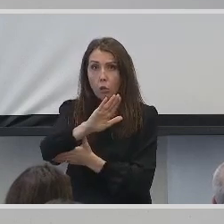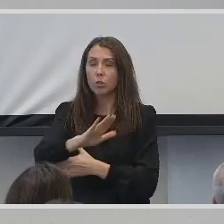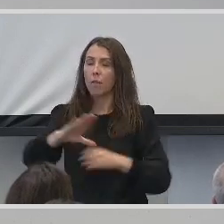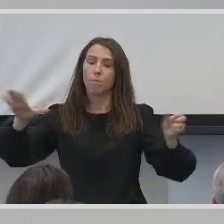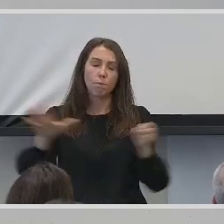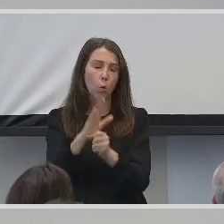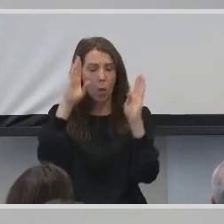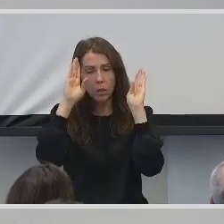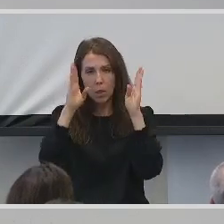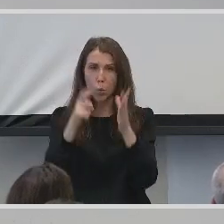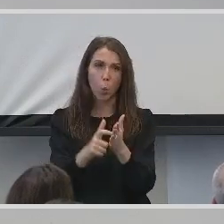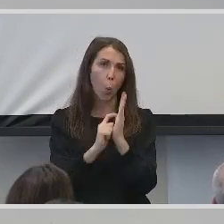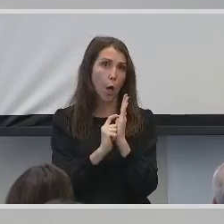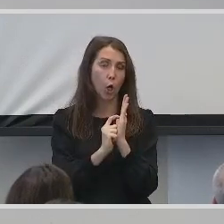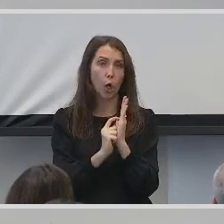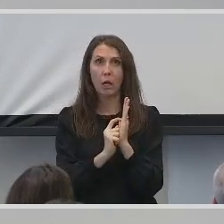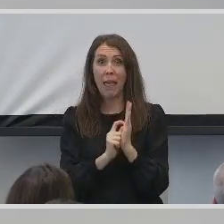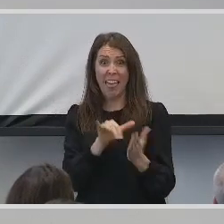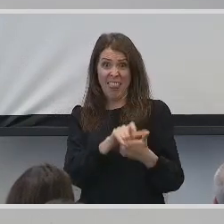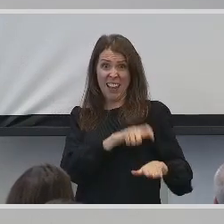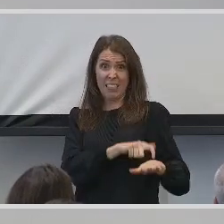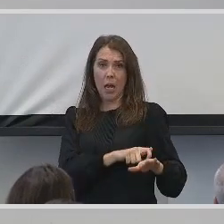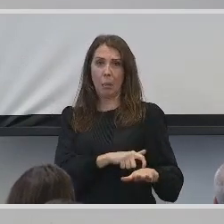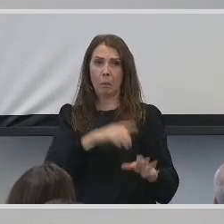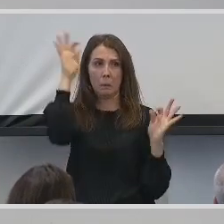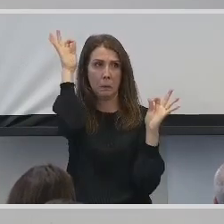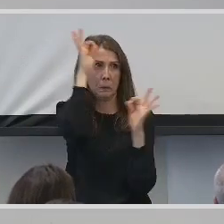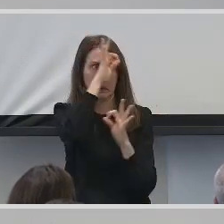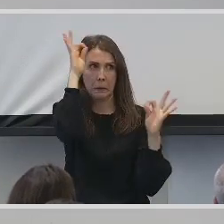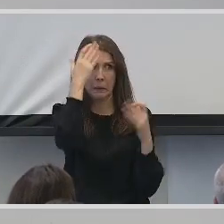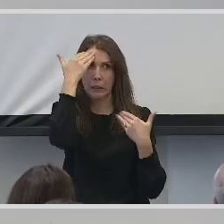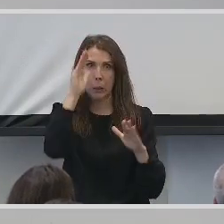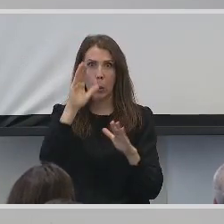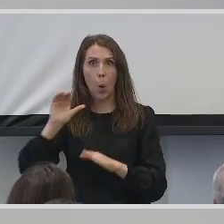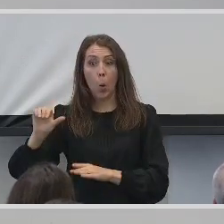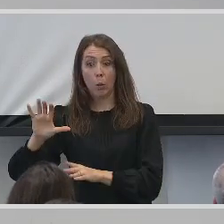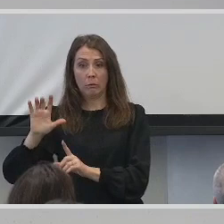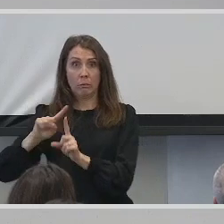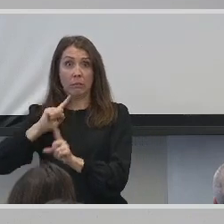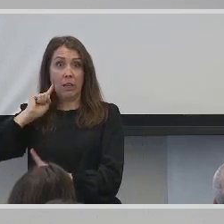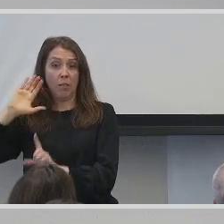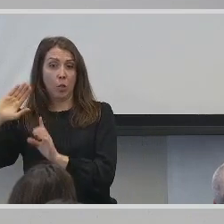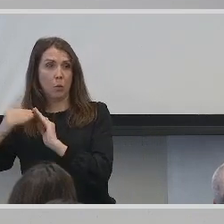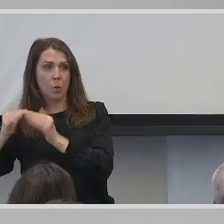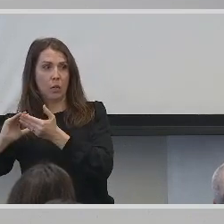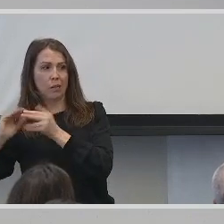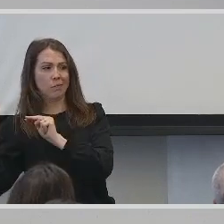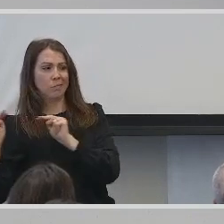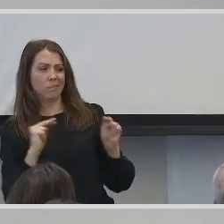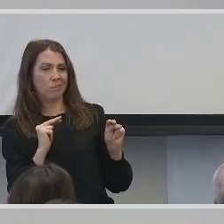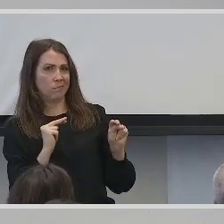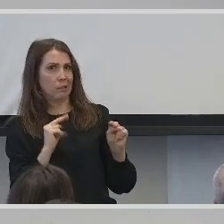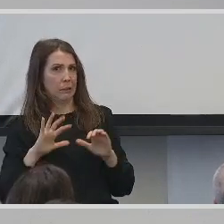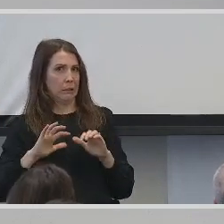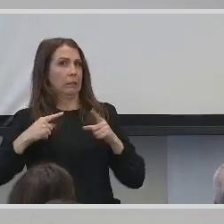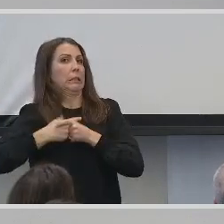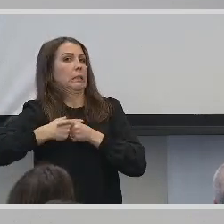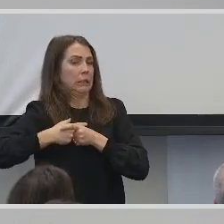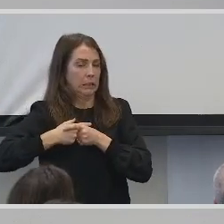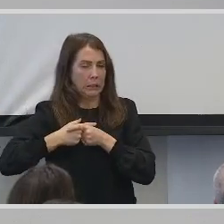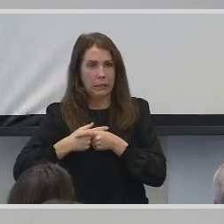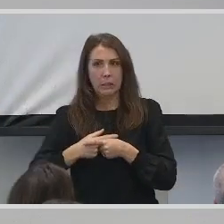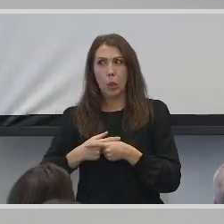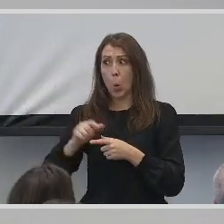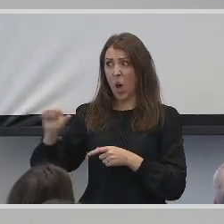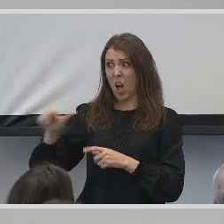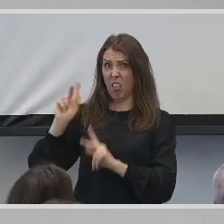Little did I know that this decision would lead to conflicts within the deaf community. I faced disdain and